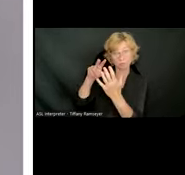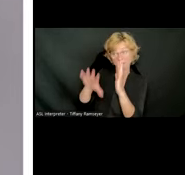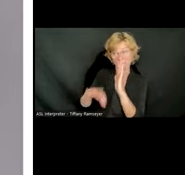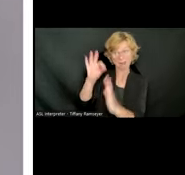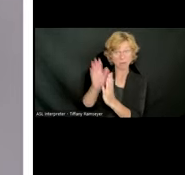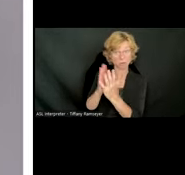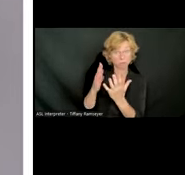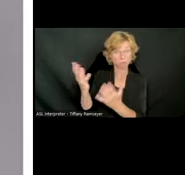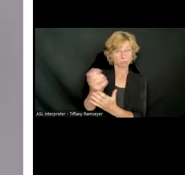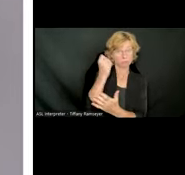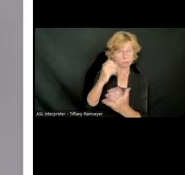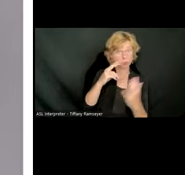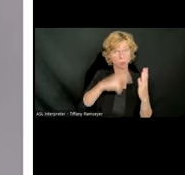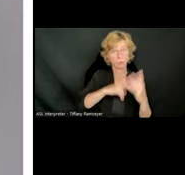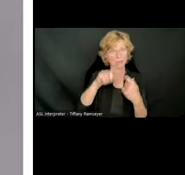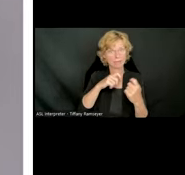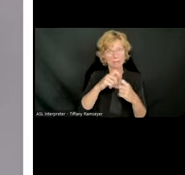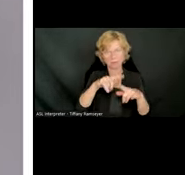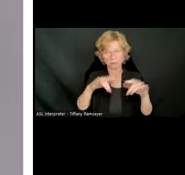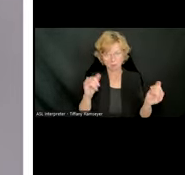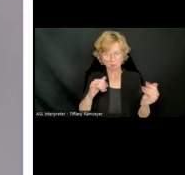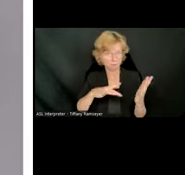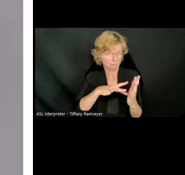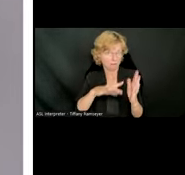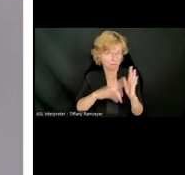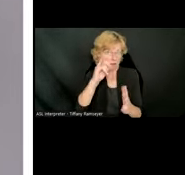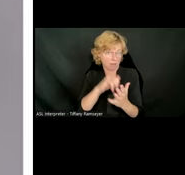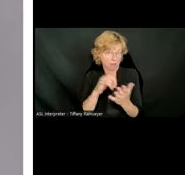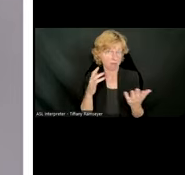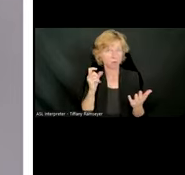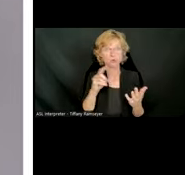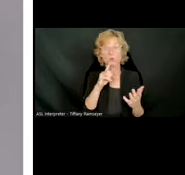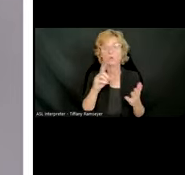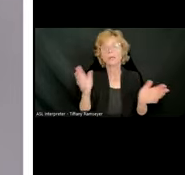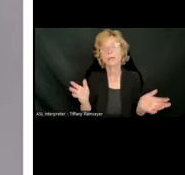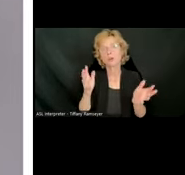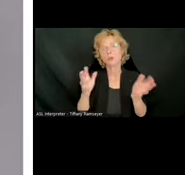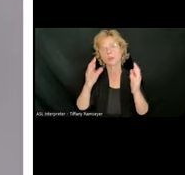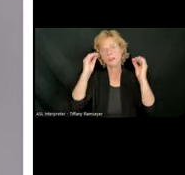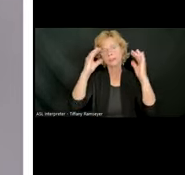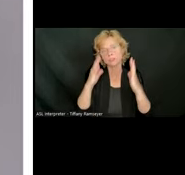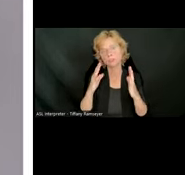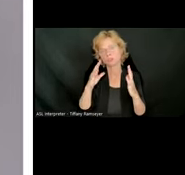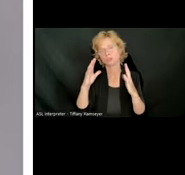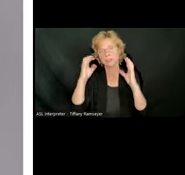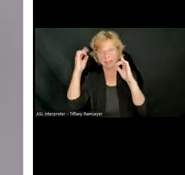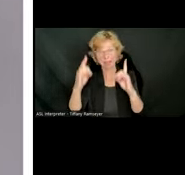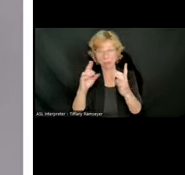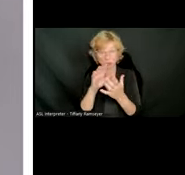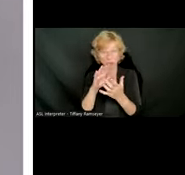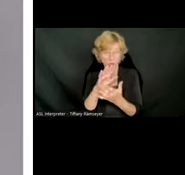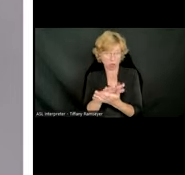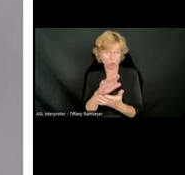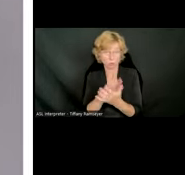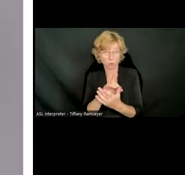so because we see the value in both, we really encourage teachers, educators, schools to make sure students have both the school